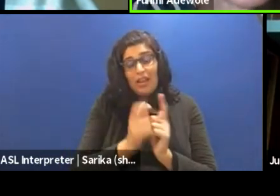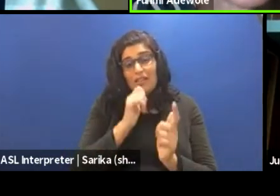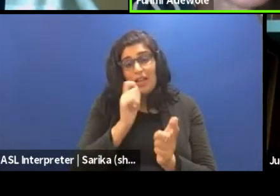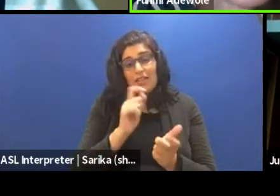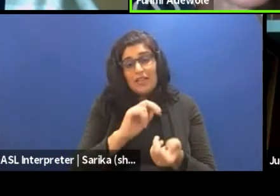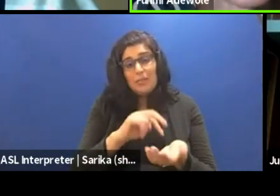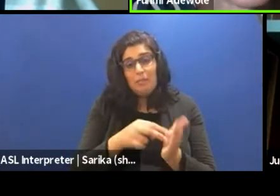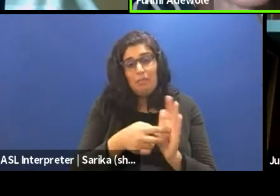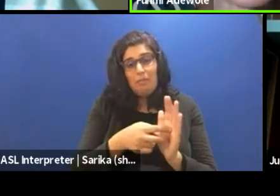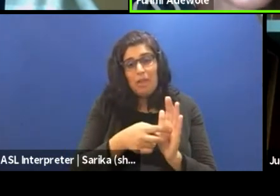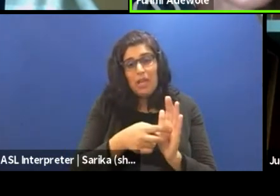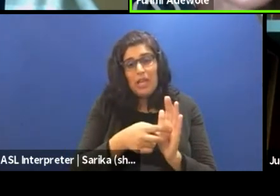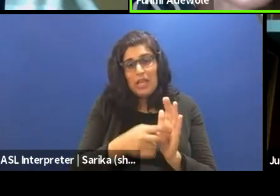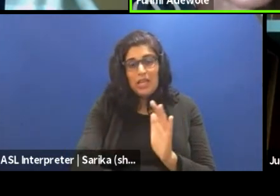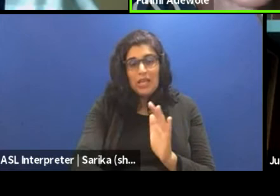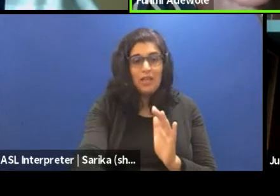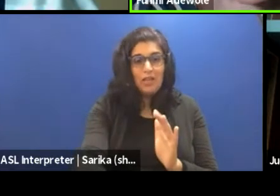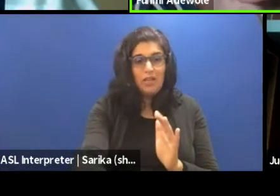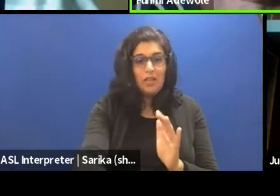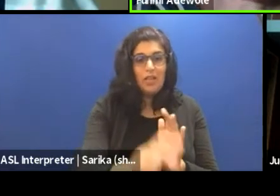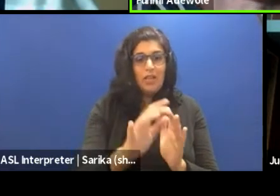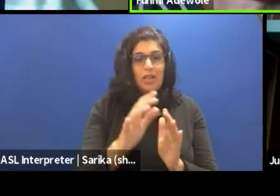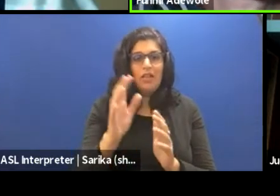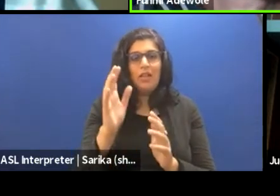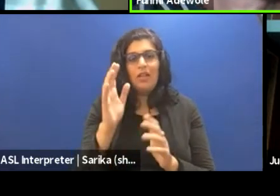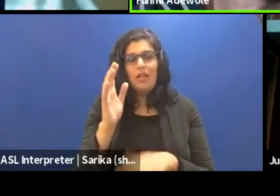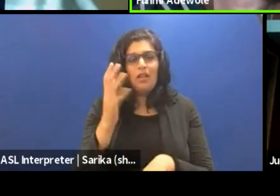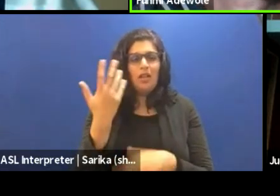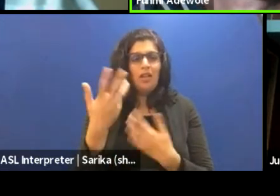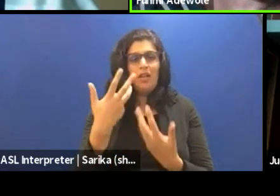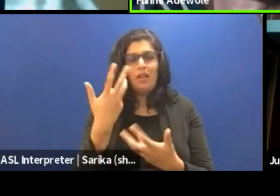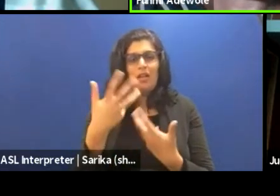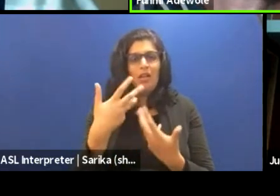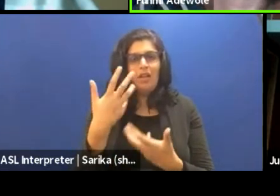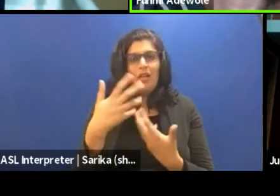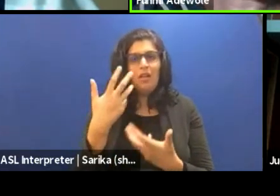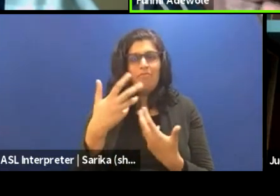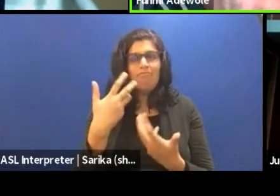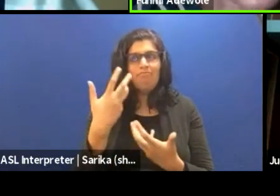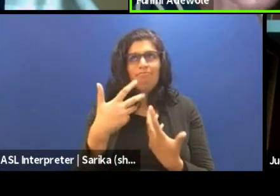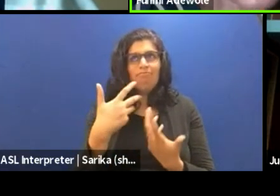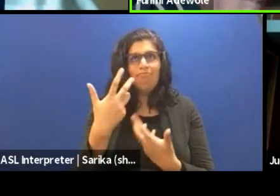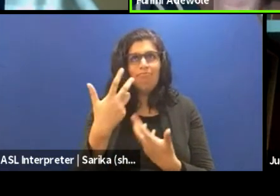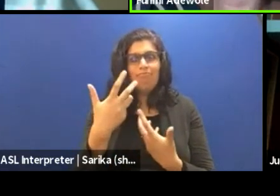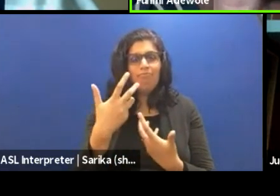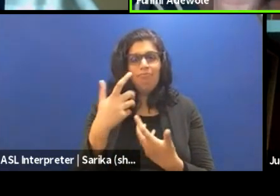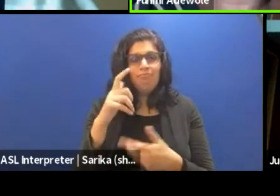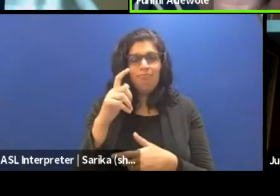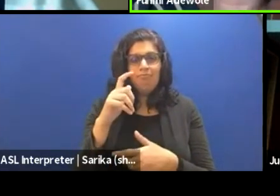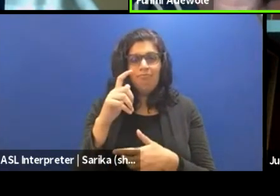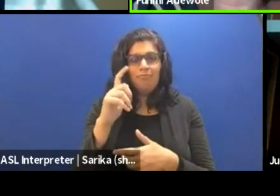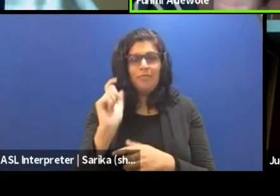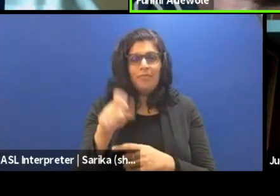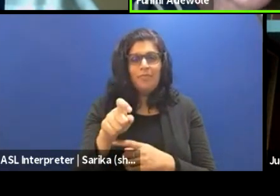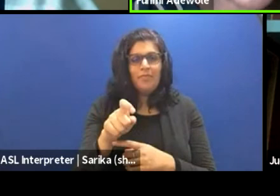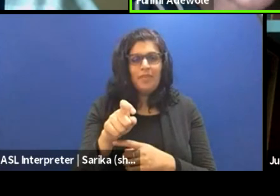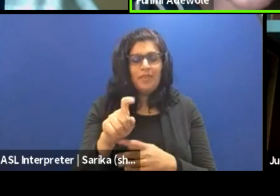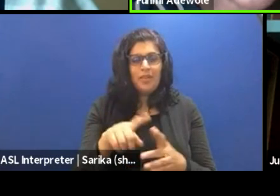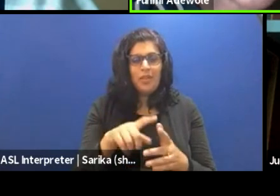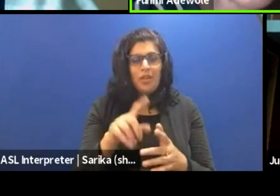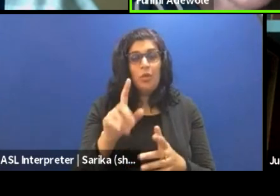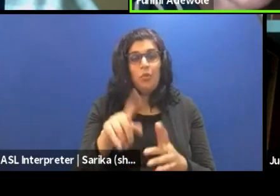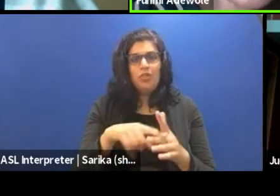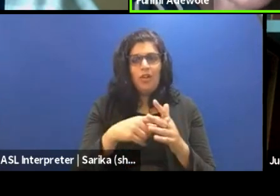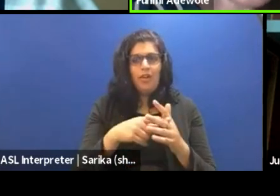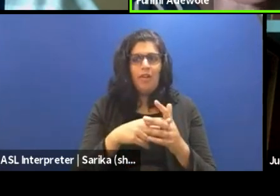you will necessarily have to, you would necessarily start pandering